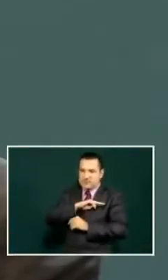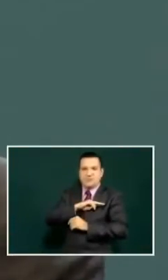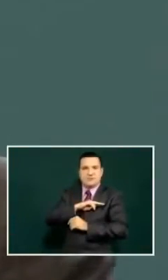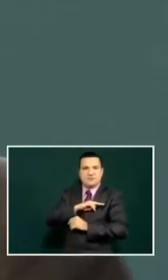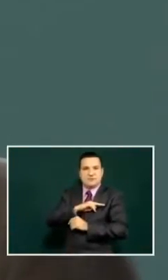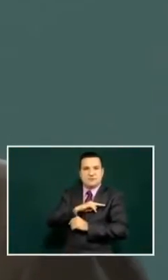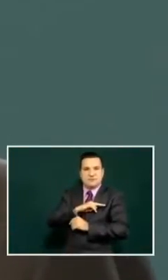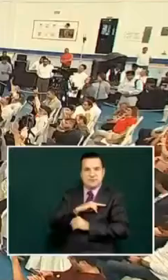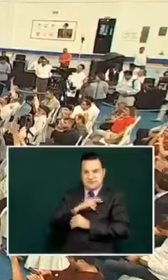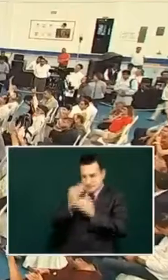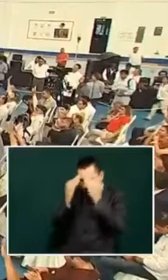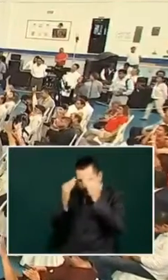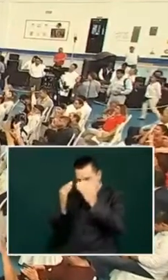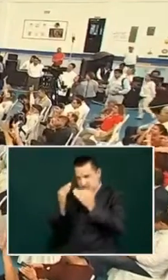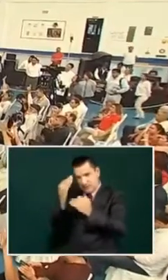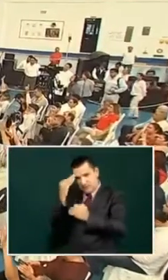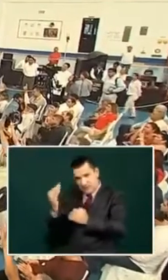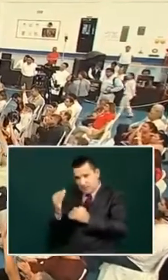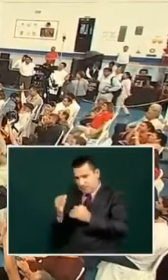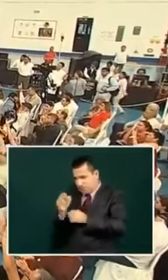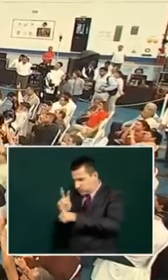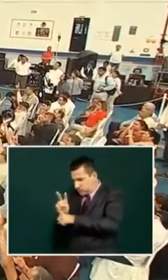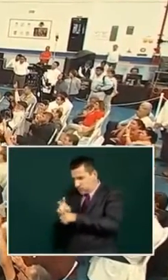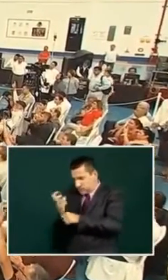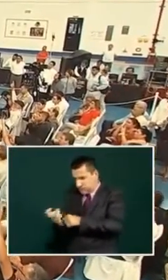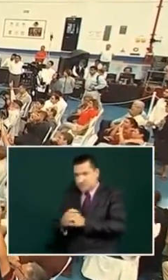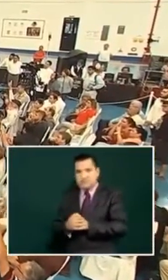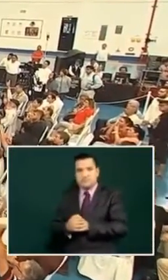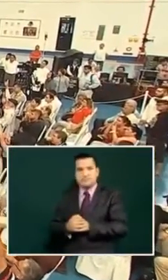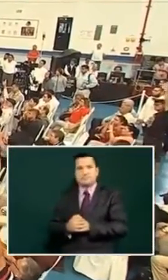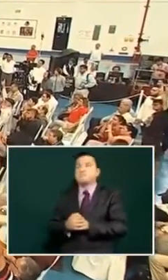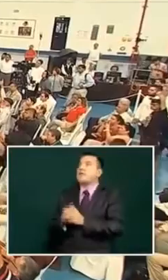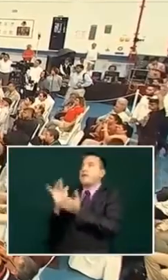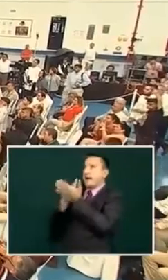devoting more time thank you very much